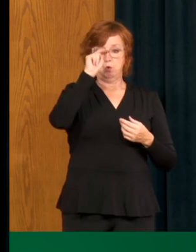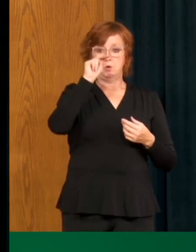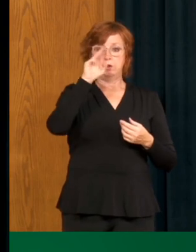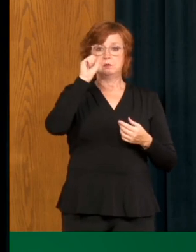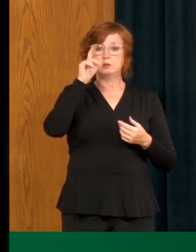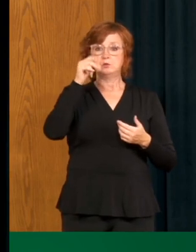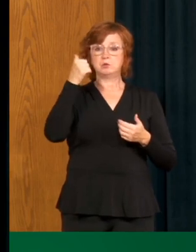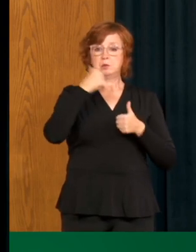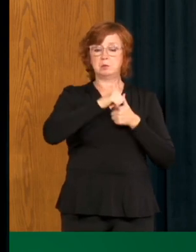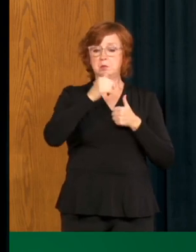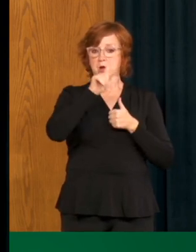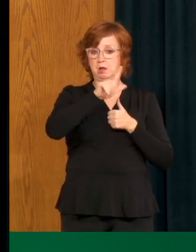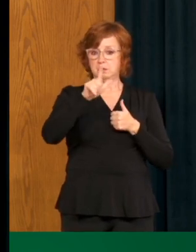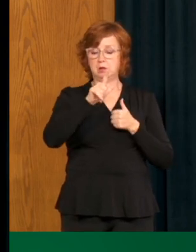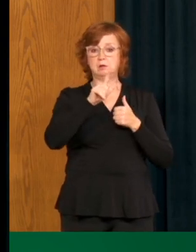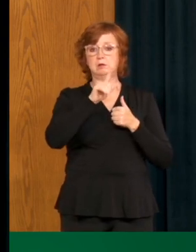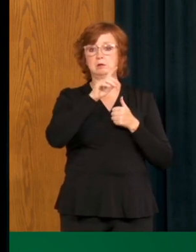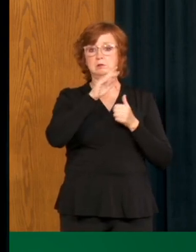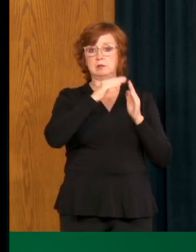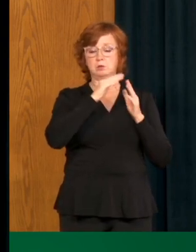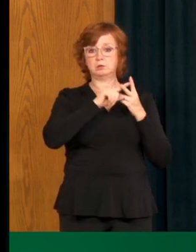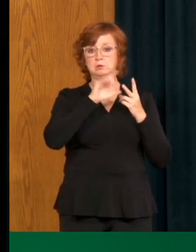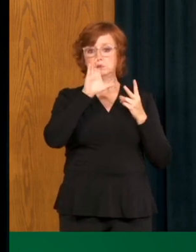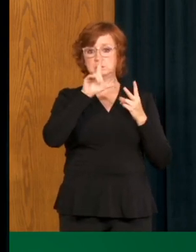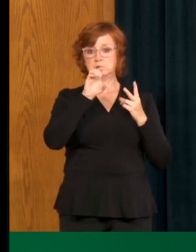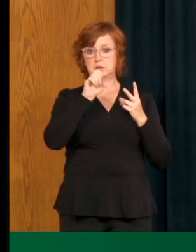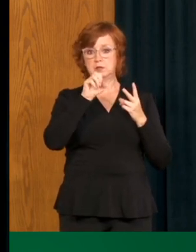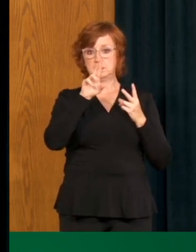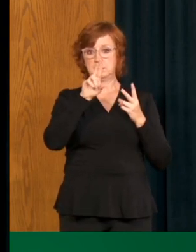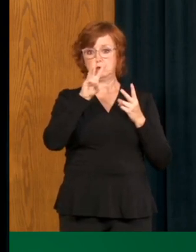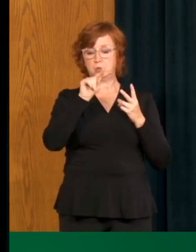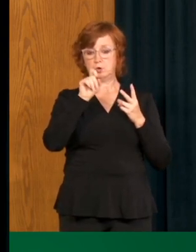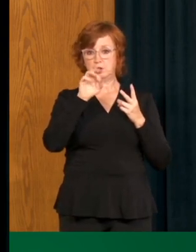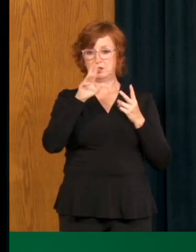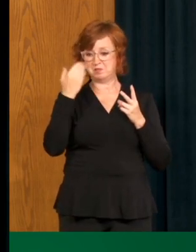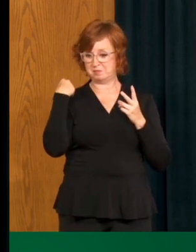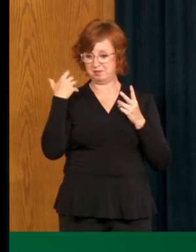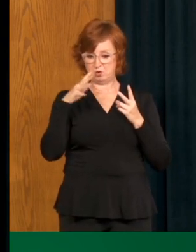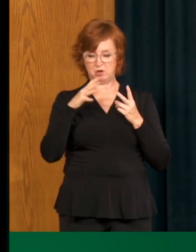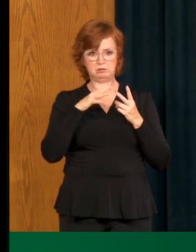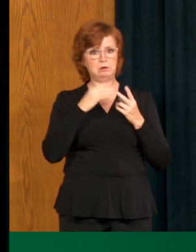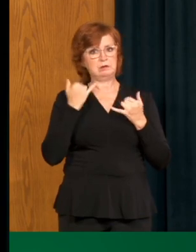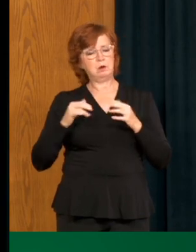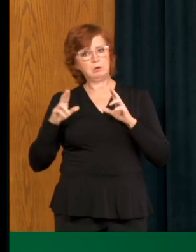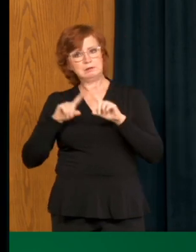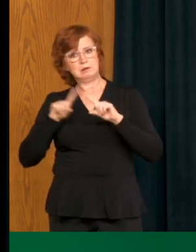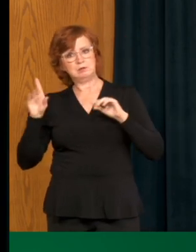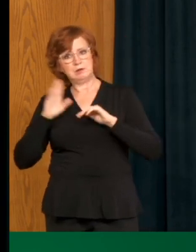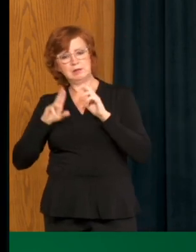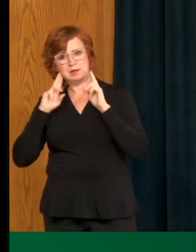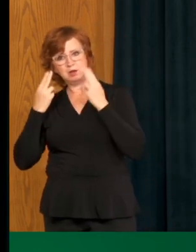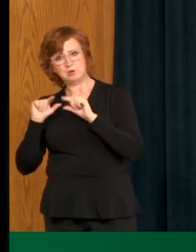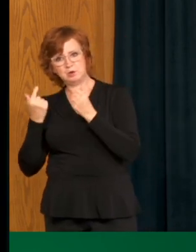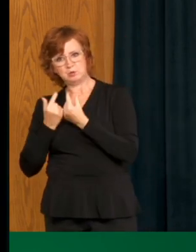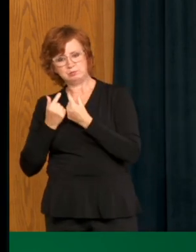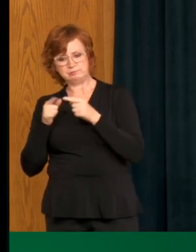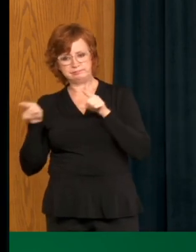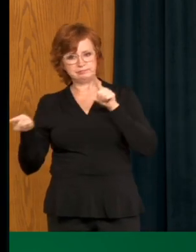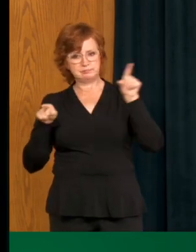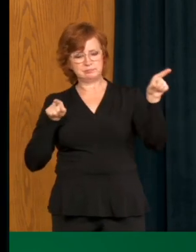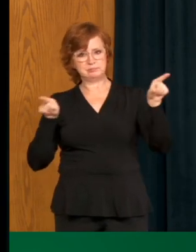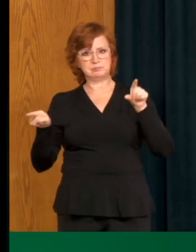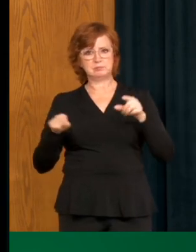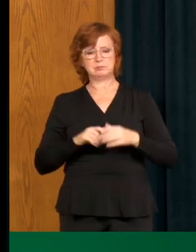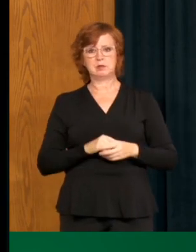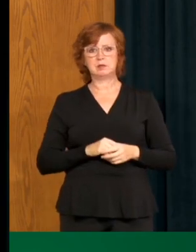uh, community of the Lash and Clearwater was, is a little different than what we're experiencing, uh, here today. Um, I think, uh, the, the, the